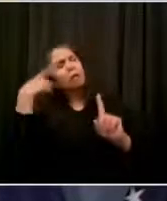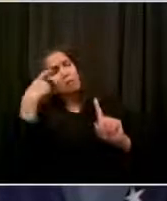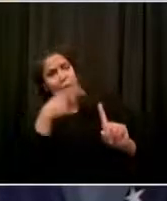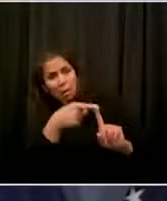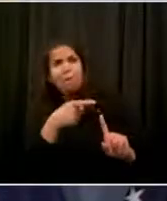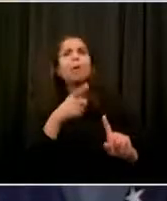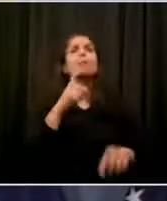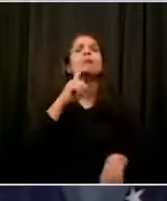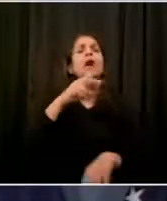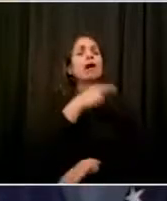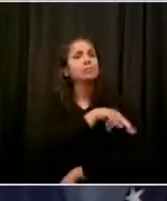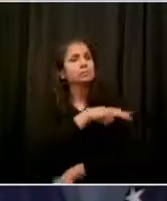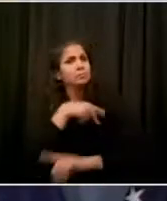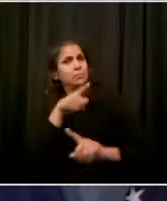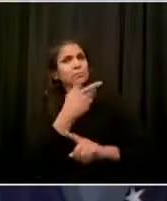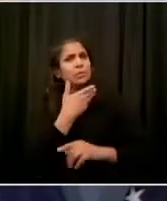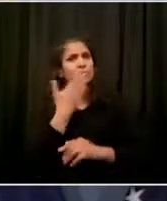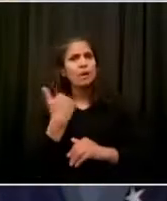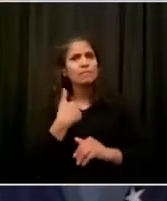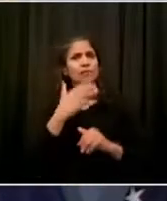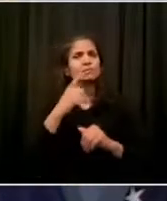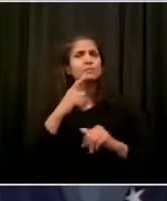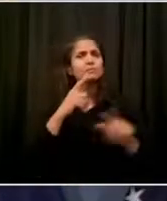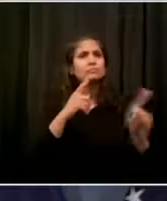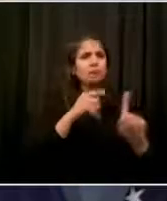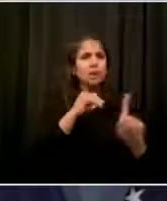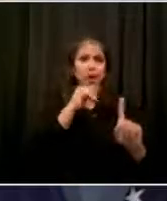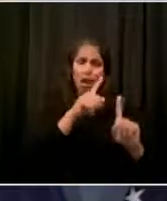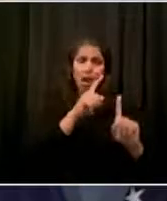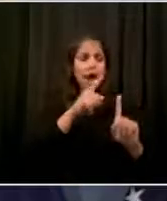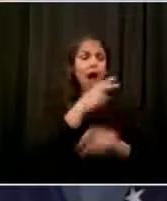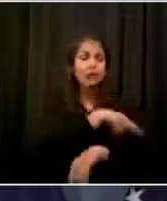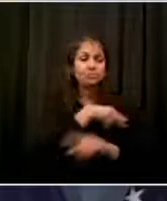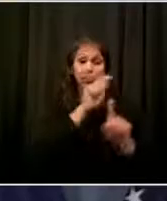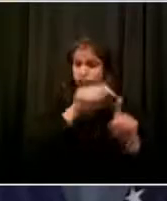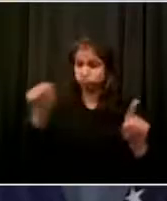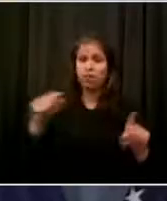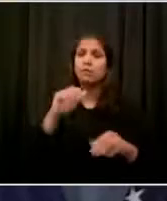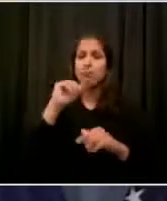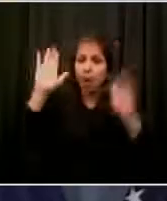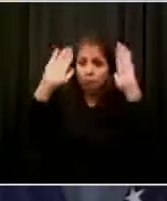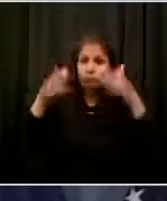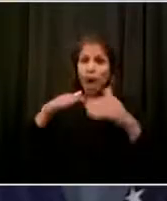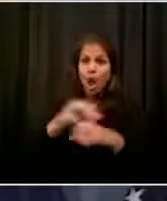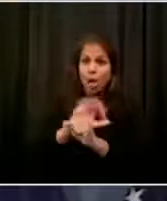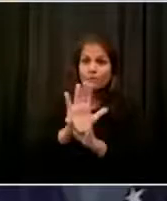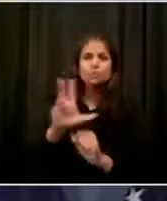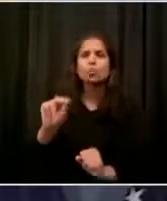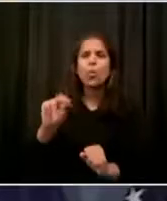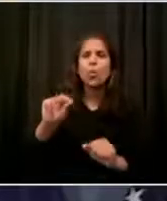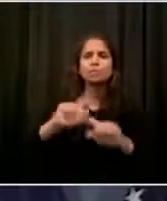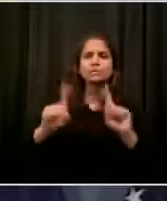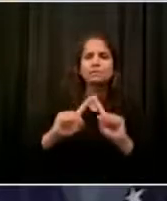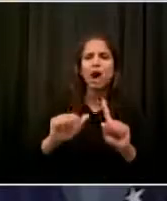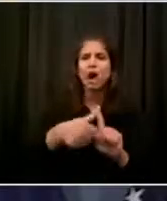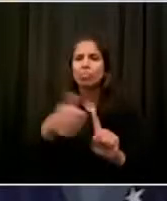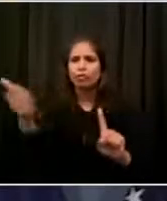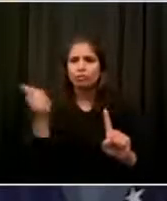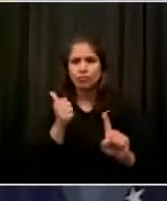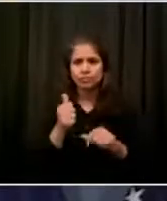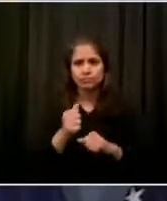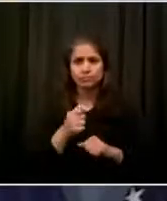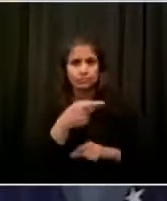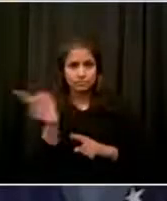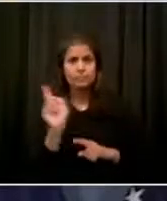COVID. But anyone who tests positive with COVID, every single one of them gets contact tracing. If there's any piece of these to be tightened up, it'll be